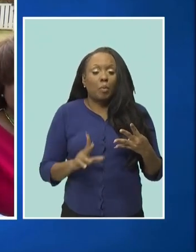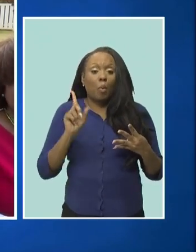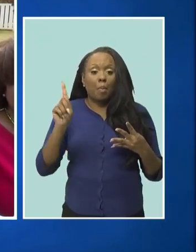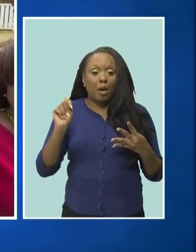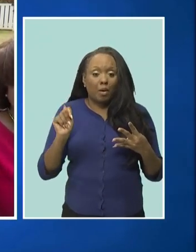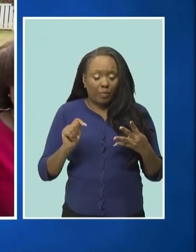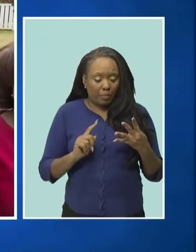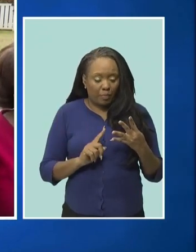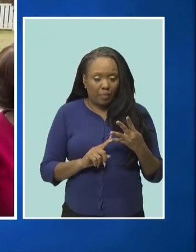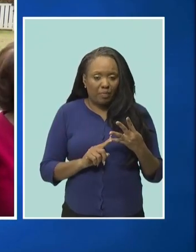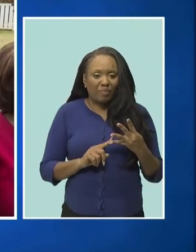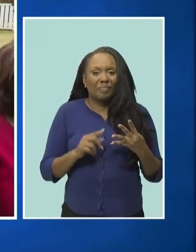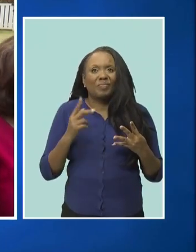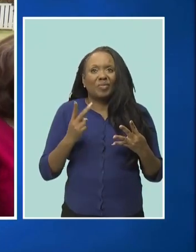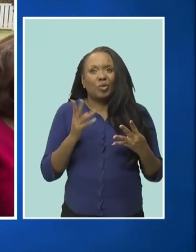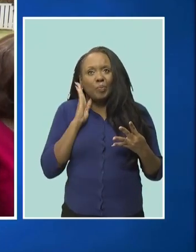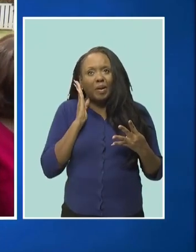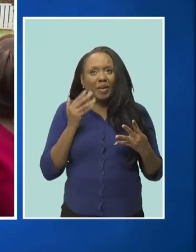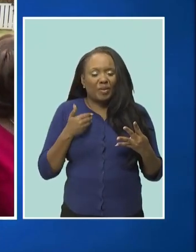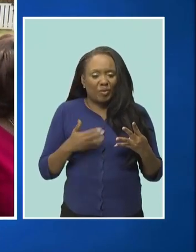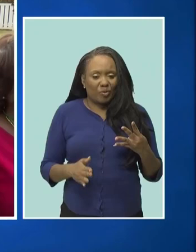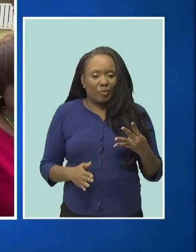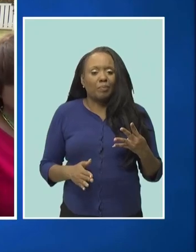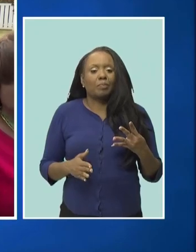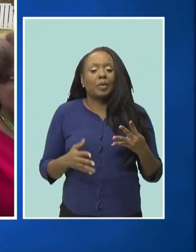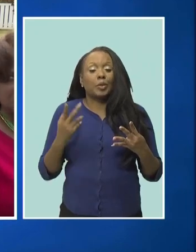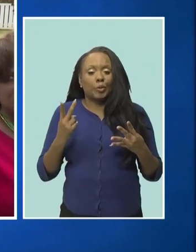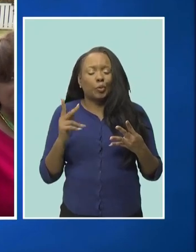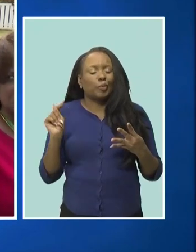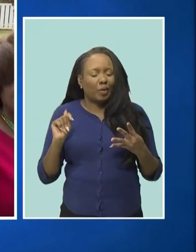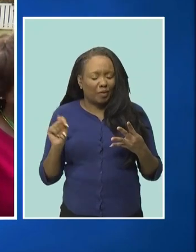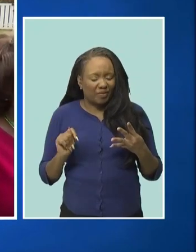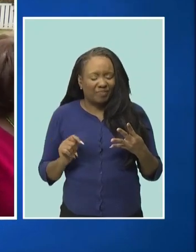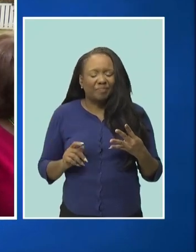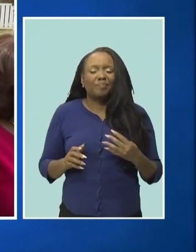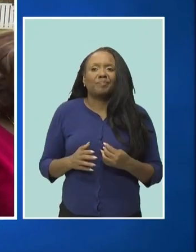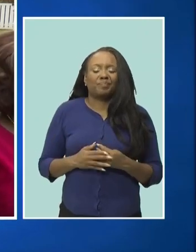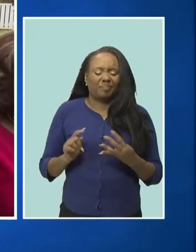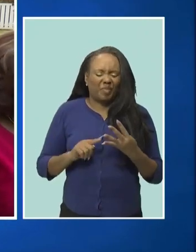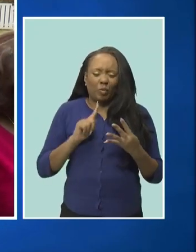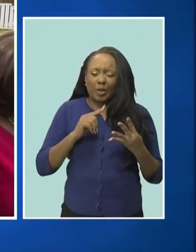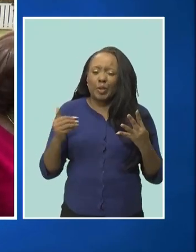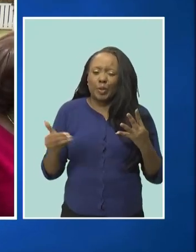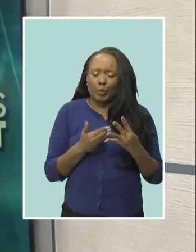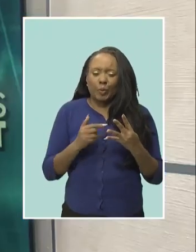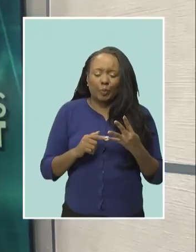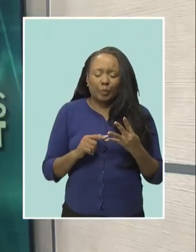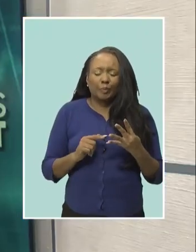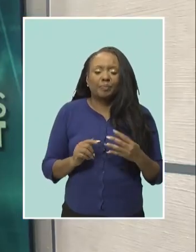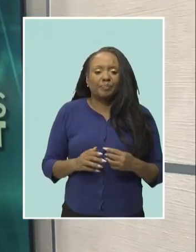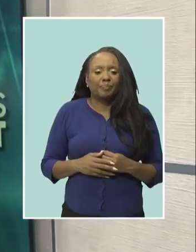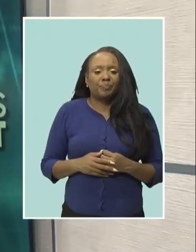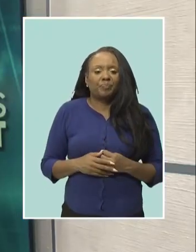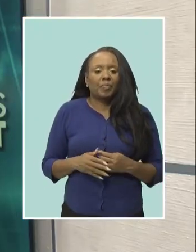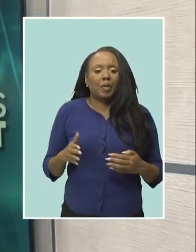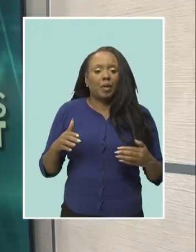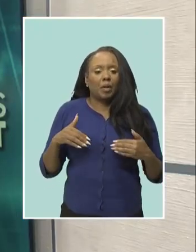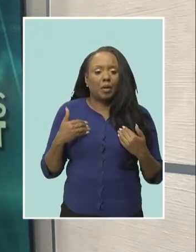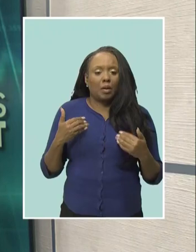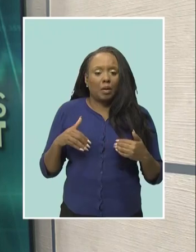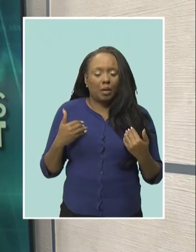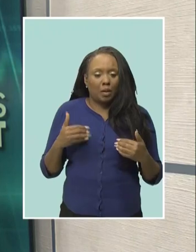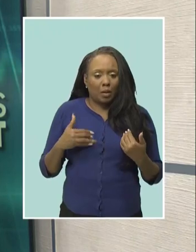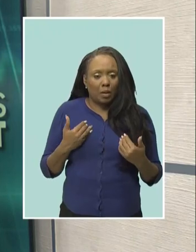and we have the lily which is two bedrooms again but with two bathrooms this was the newest one to our lineup a young entrepreneur